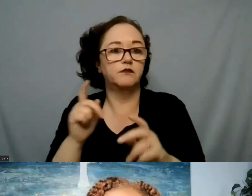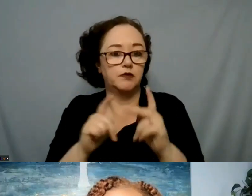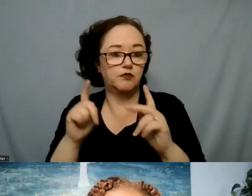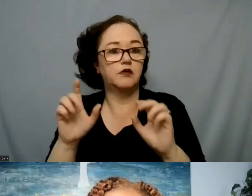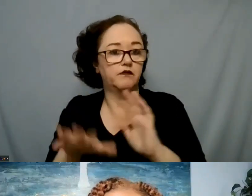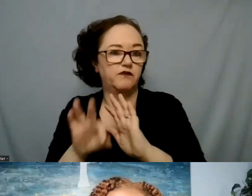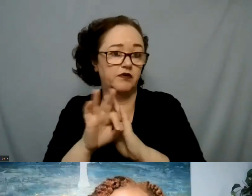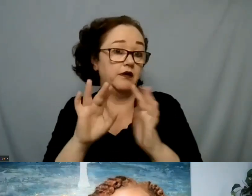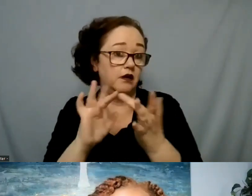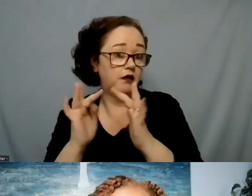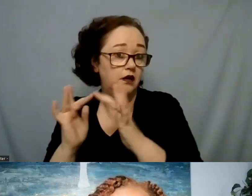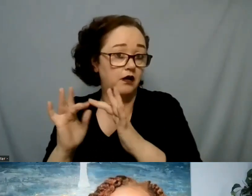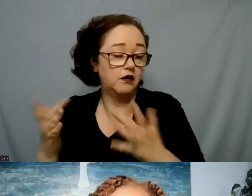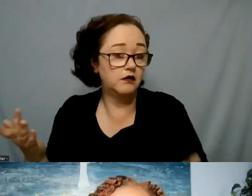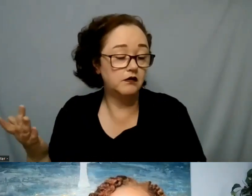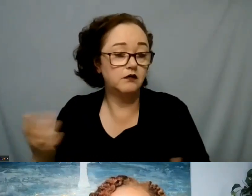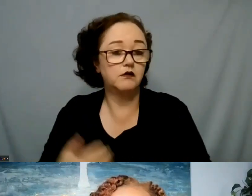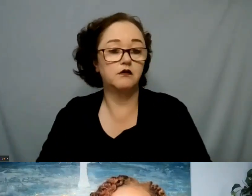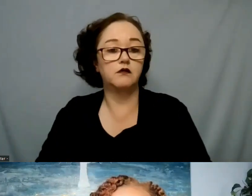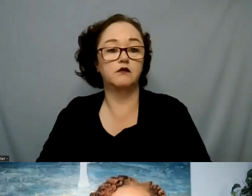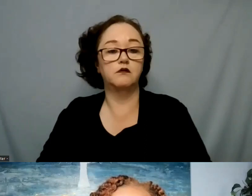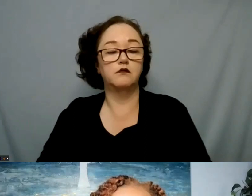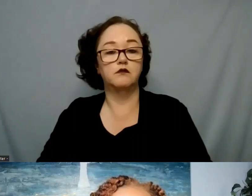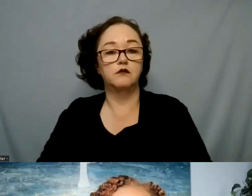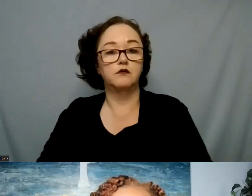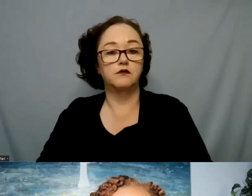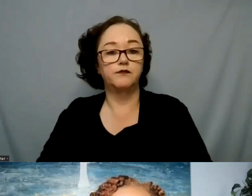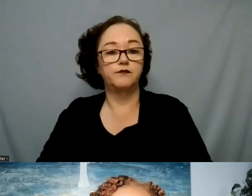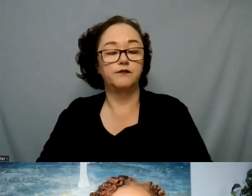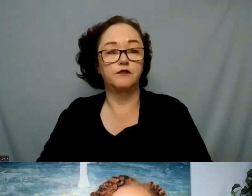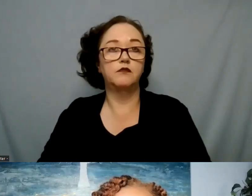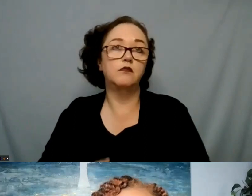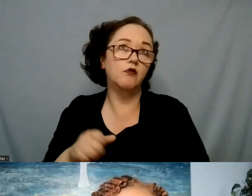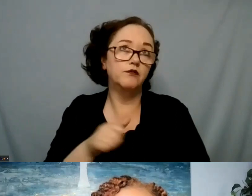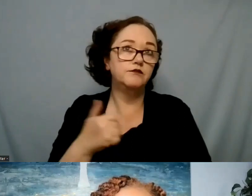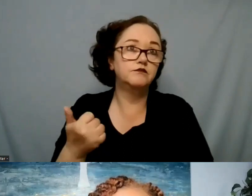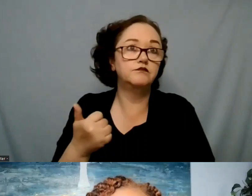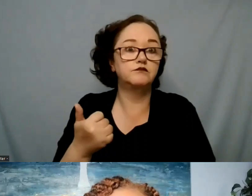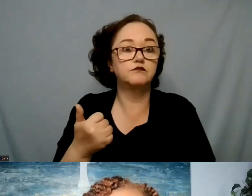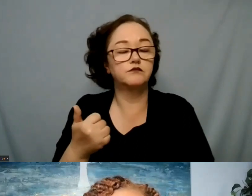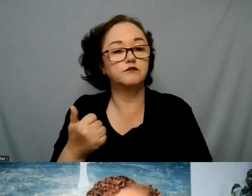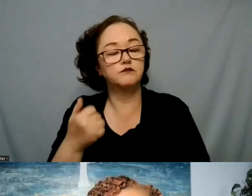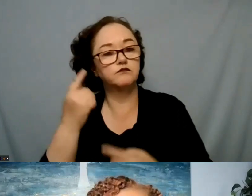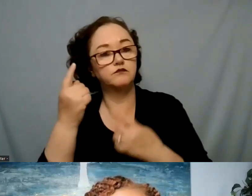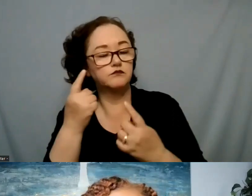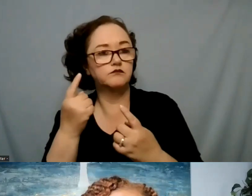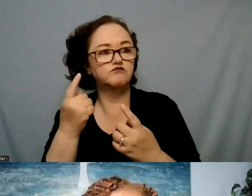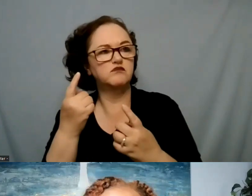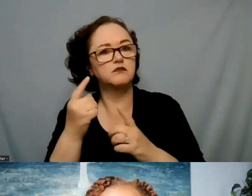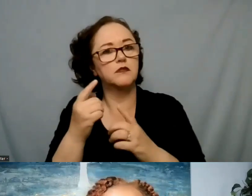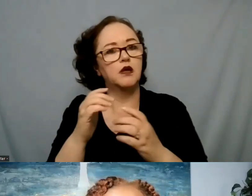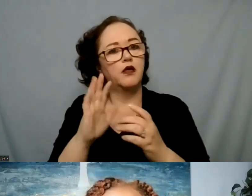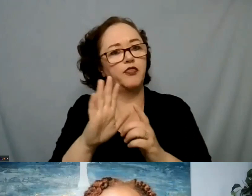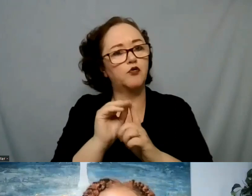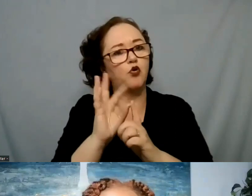and then I think sometimes finding ways that their culture can be appreciated and celebrated